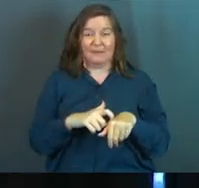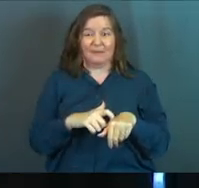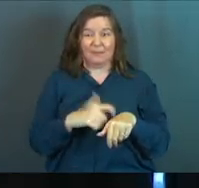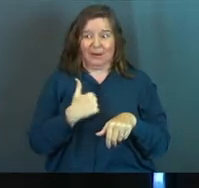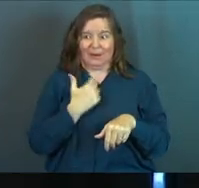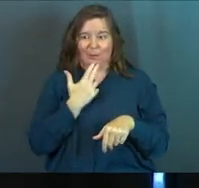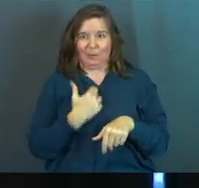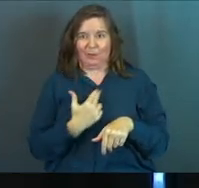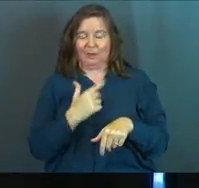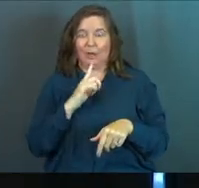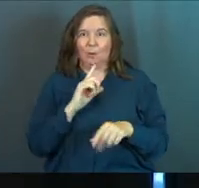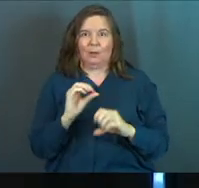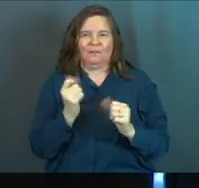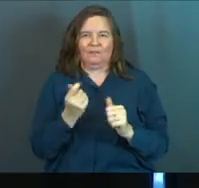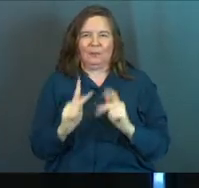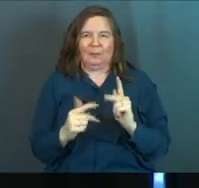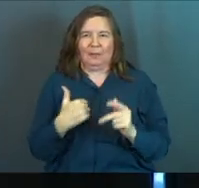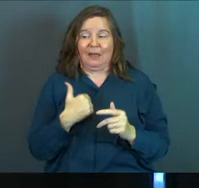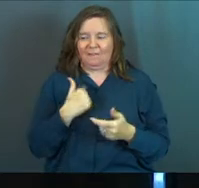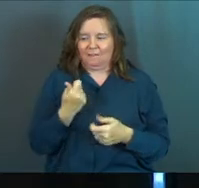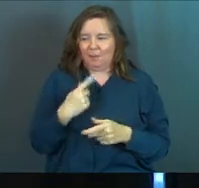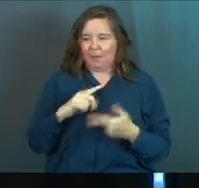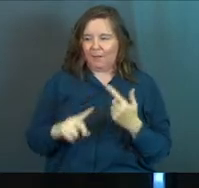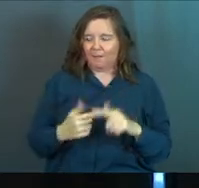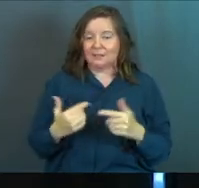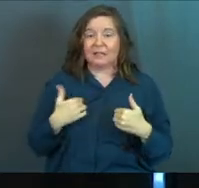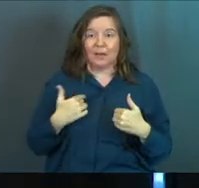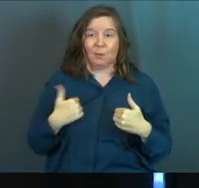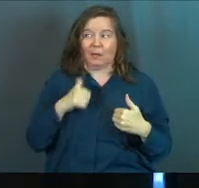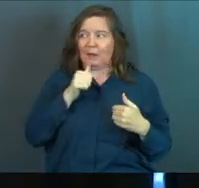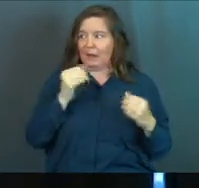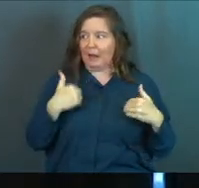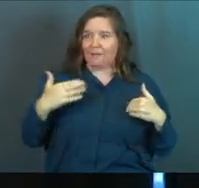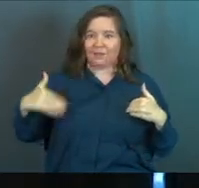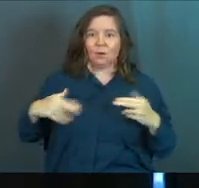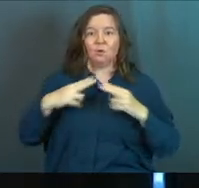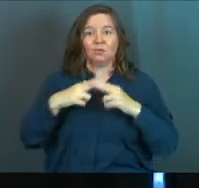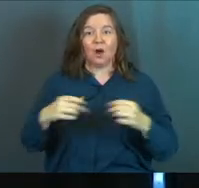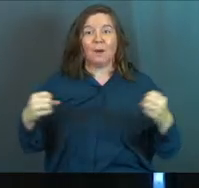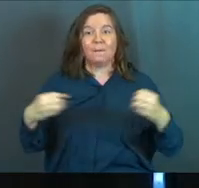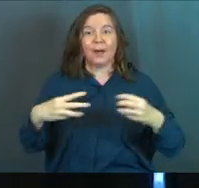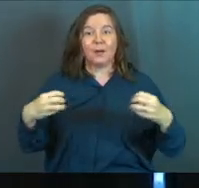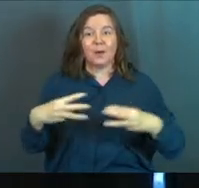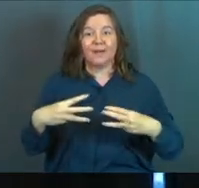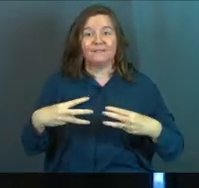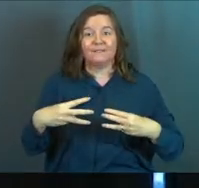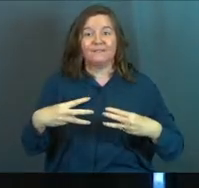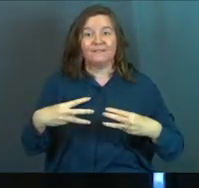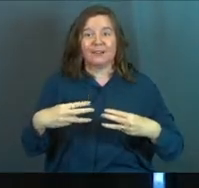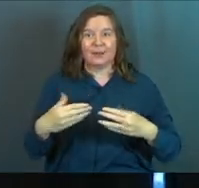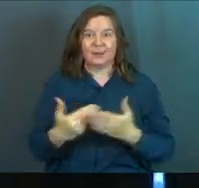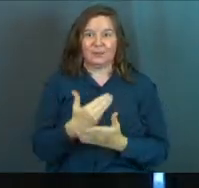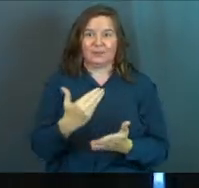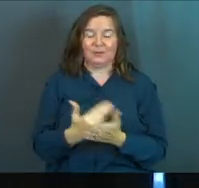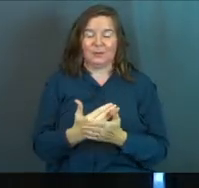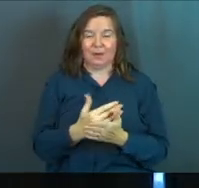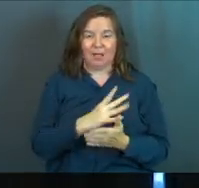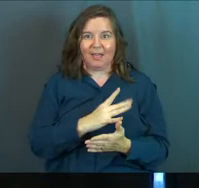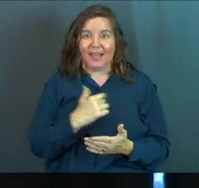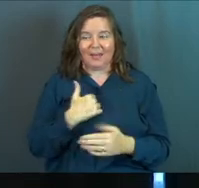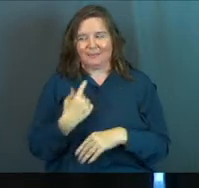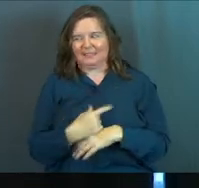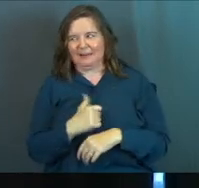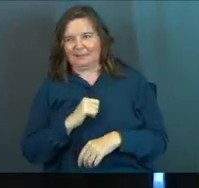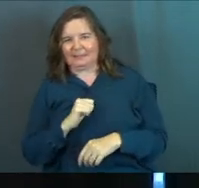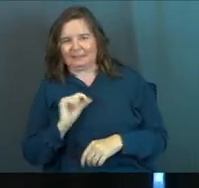that hardly anybody had, just a few of my friends had, and we didn't have it yet. It was called a microwave oven, just dating